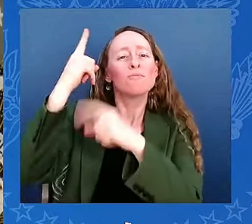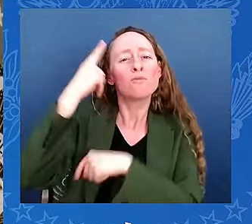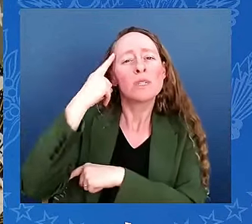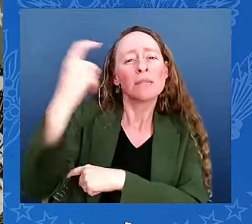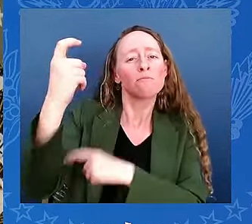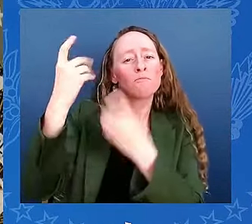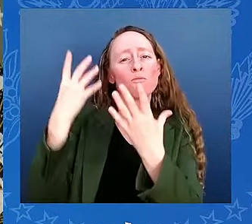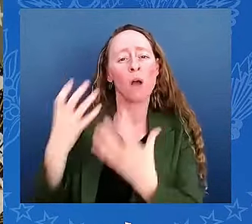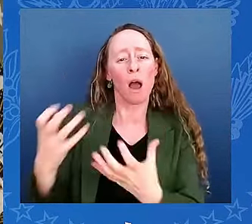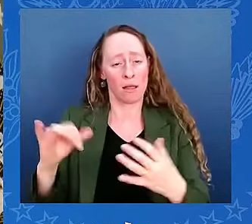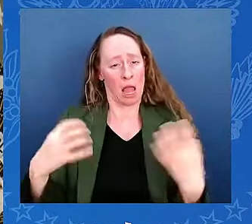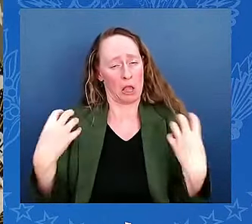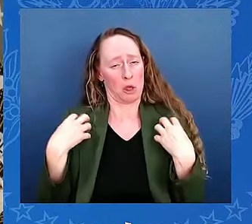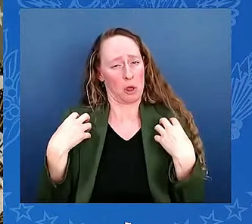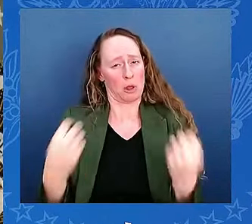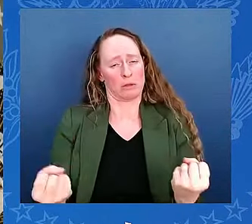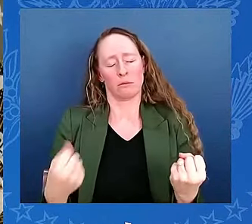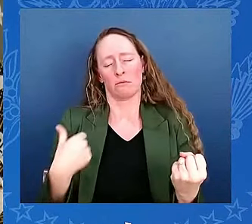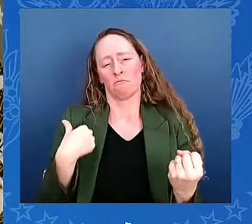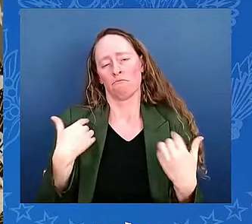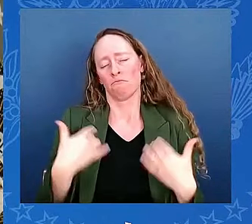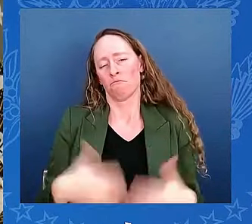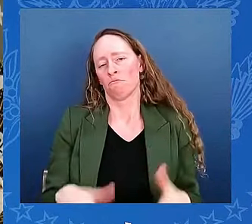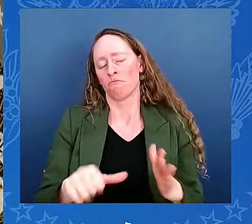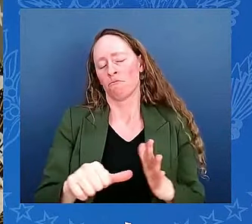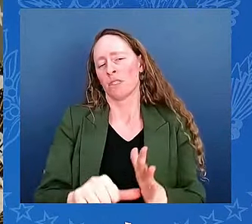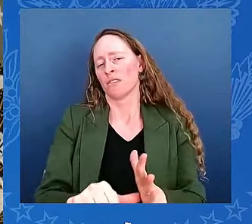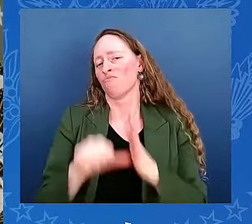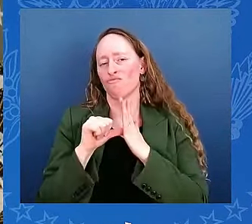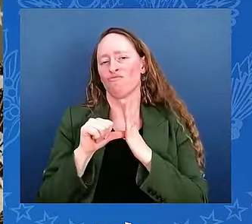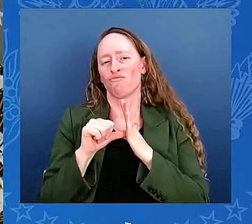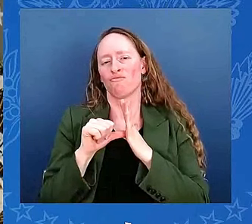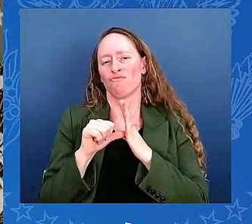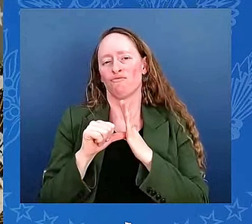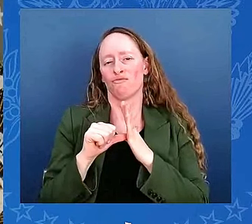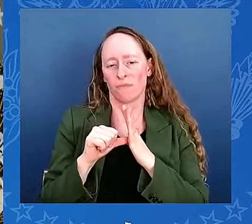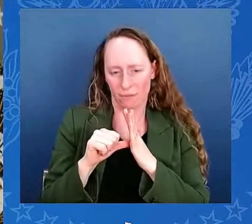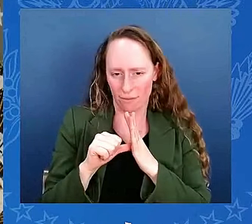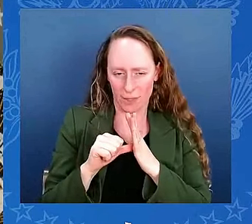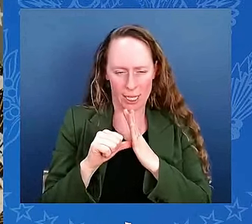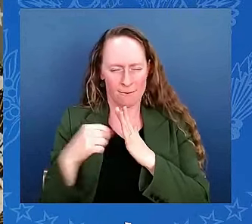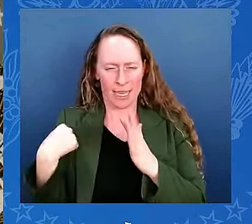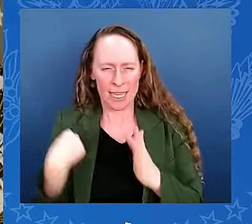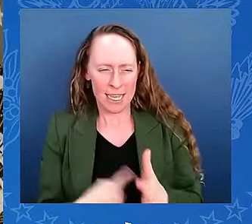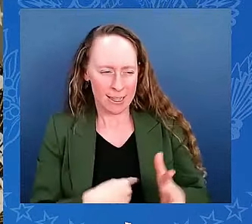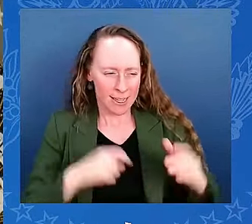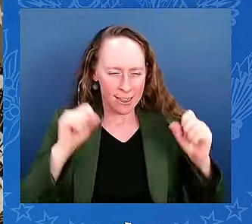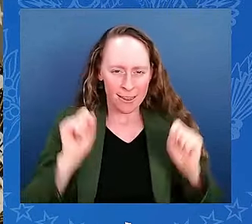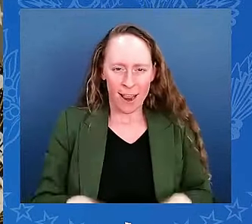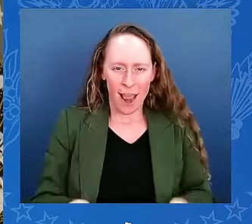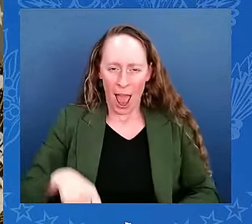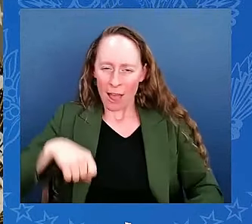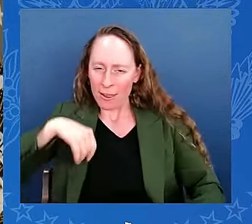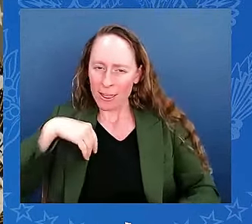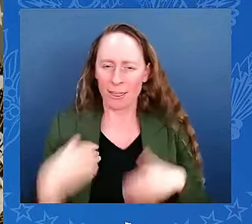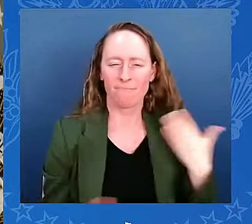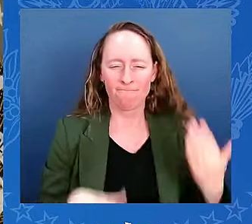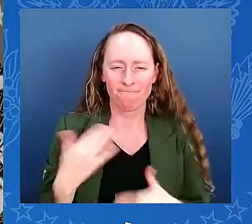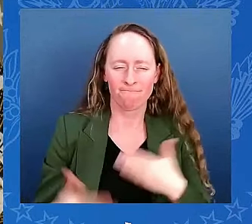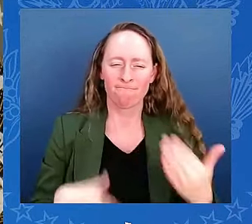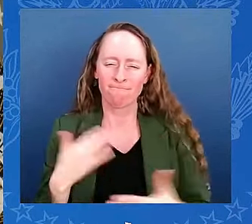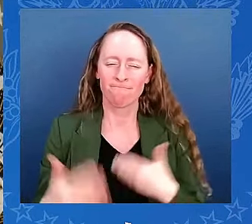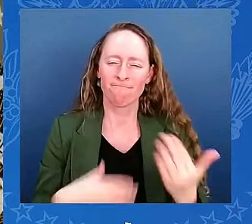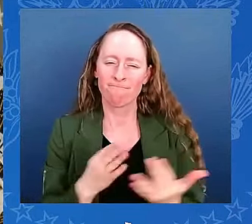us through one of the most difficult periods in our nation's recent history. And to be a bridge between generations,